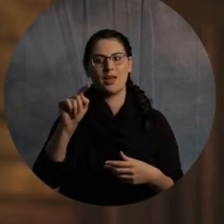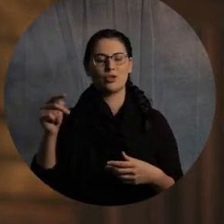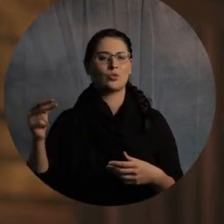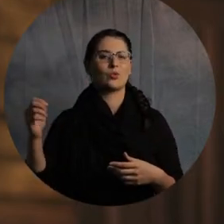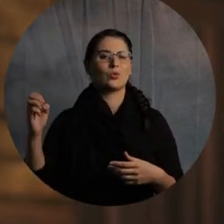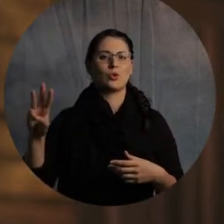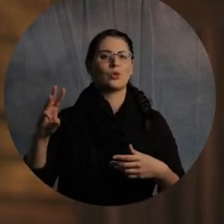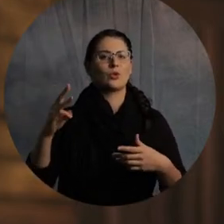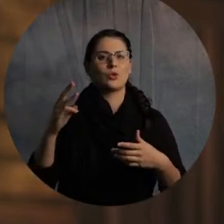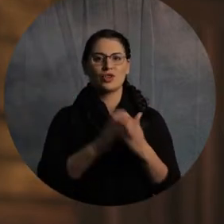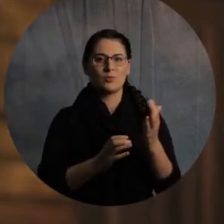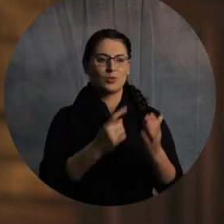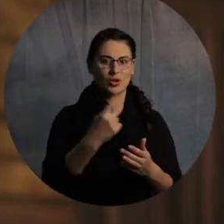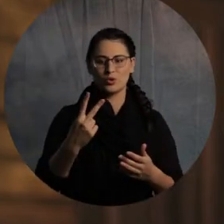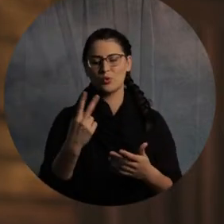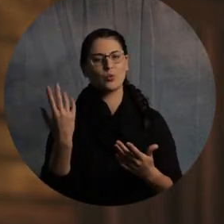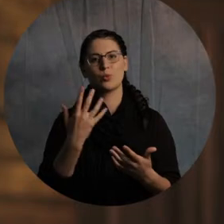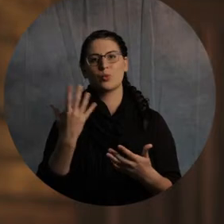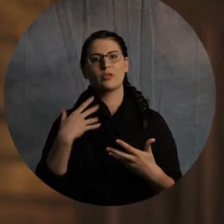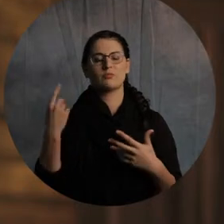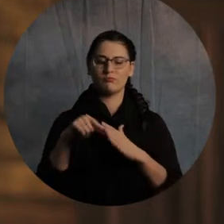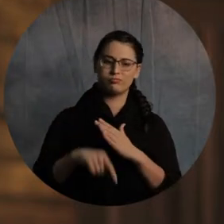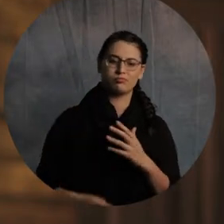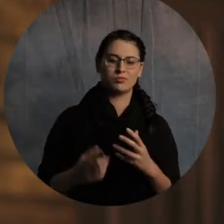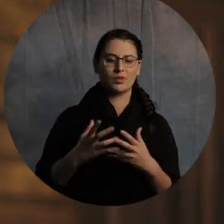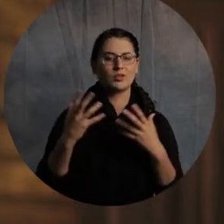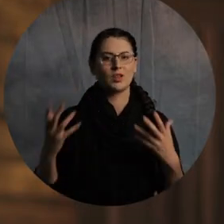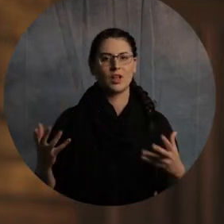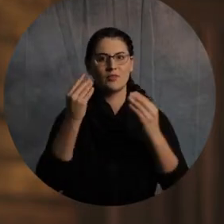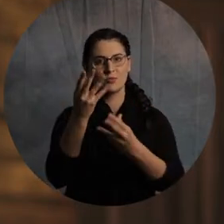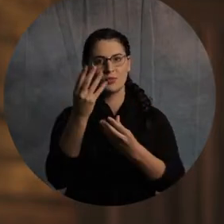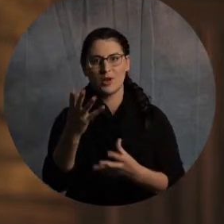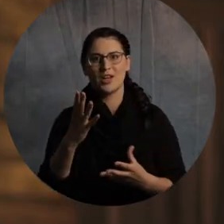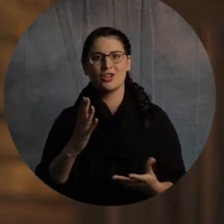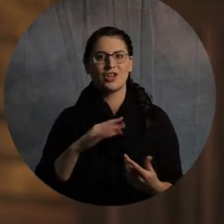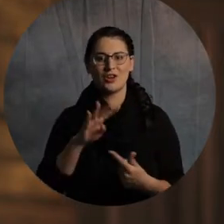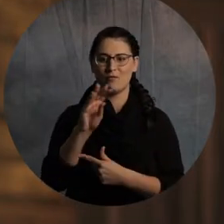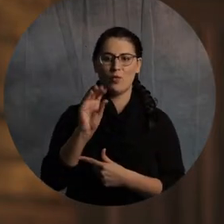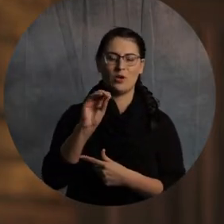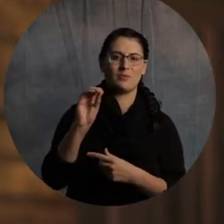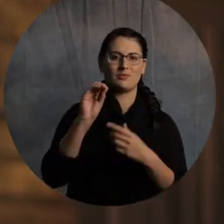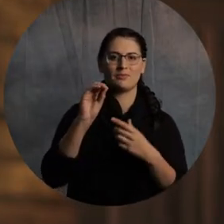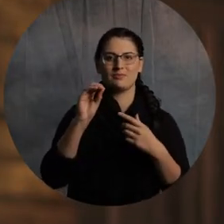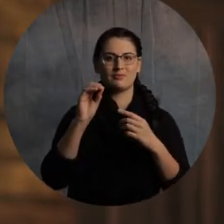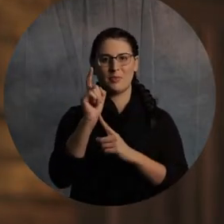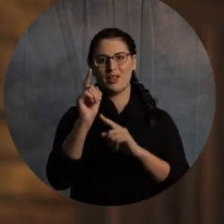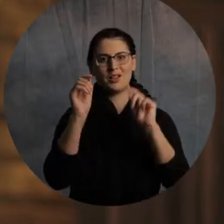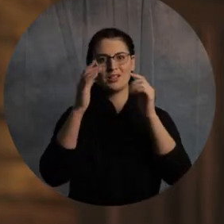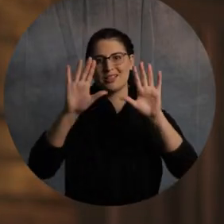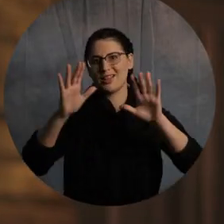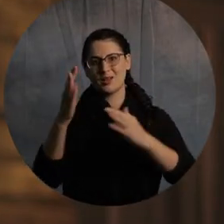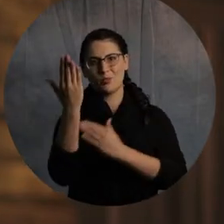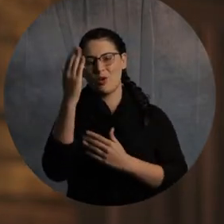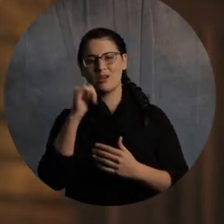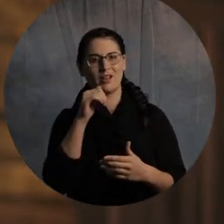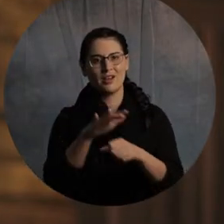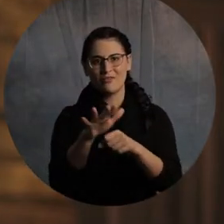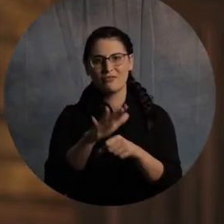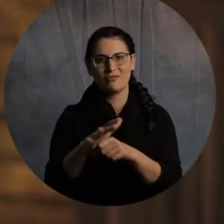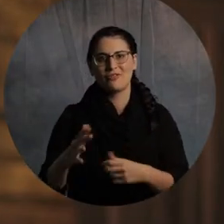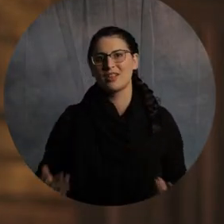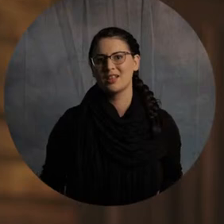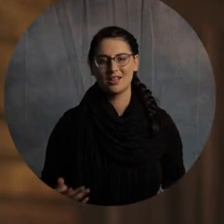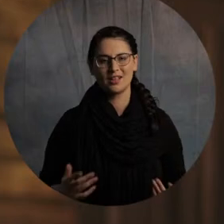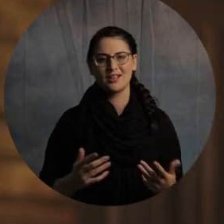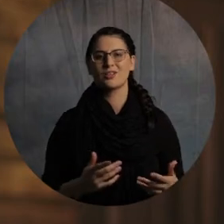there is no way that I have time to get into with my 40-minute time frame that I'm trying to get to 35. But, I mean,